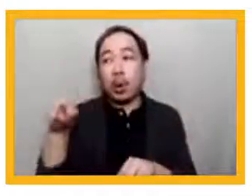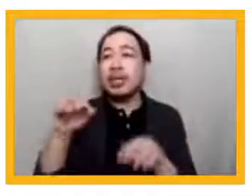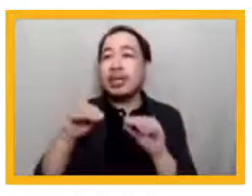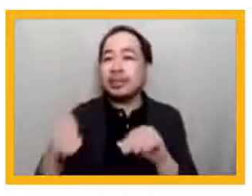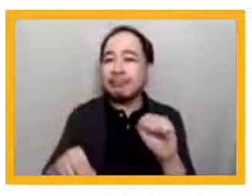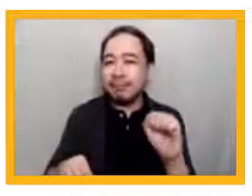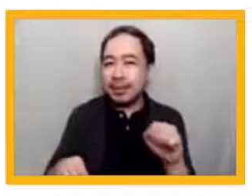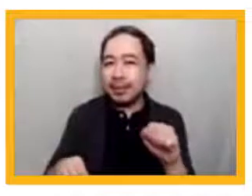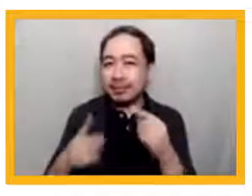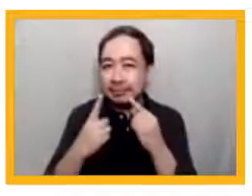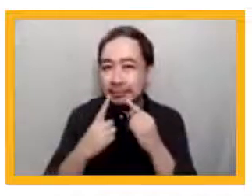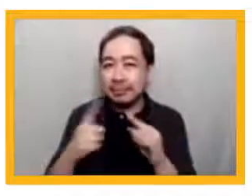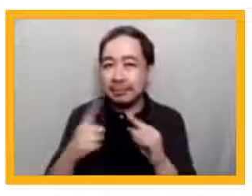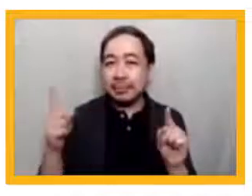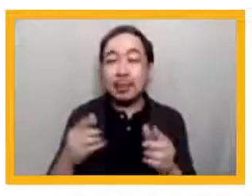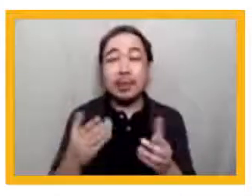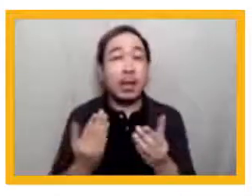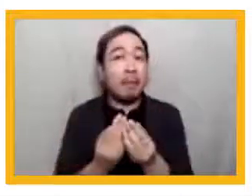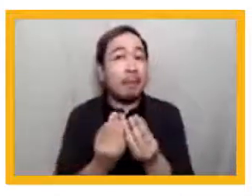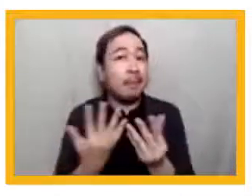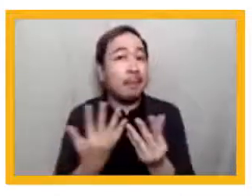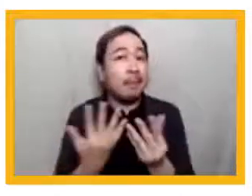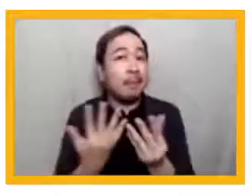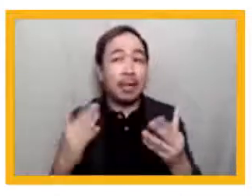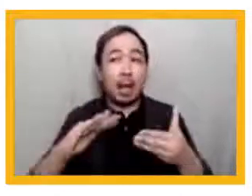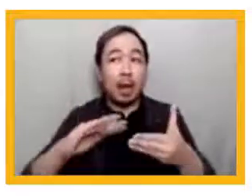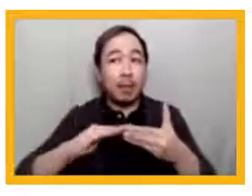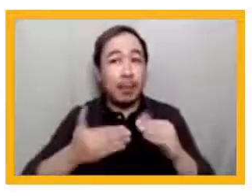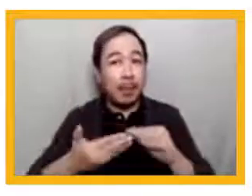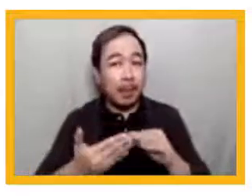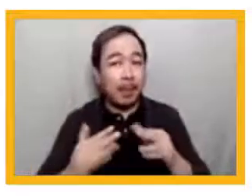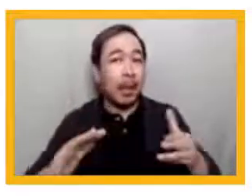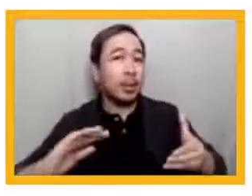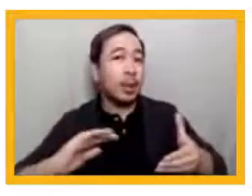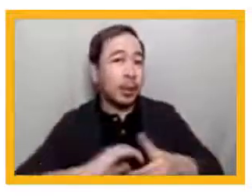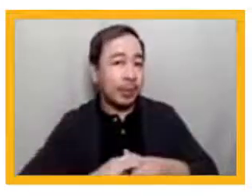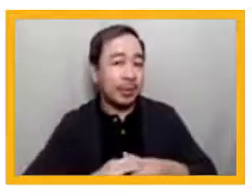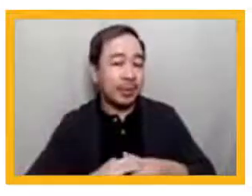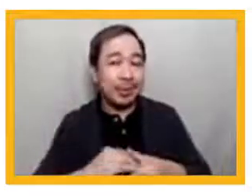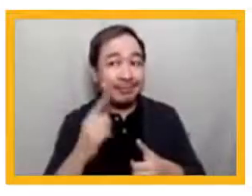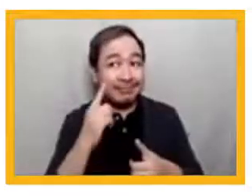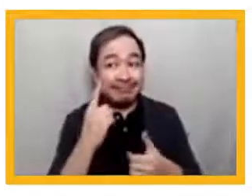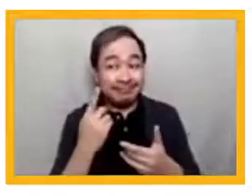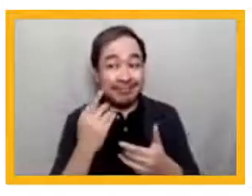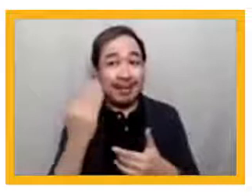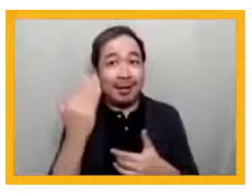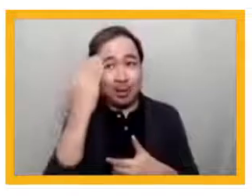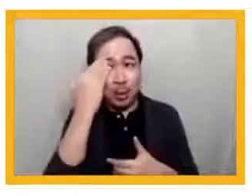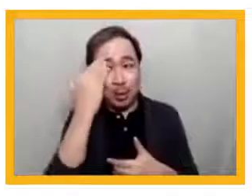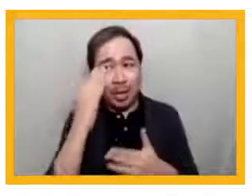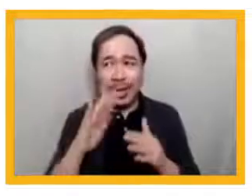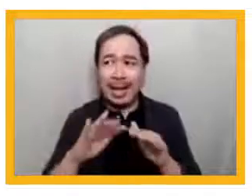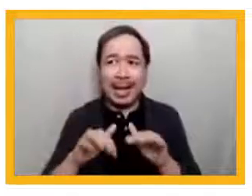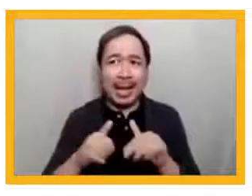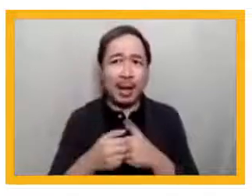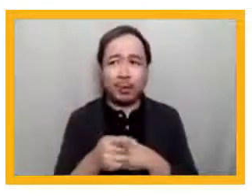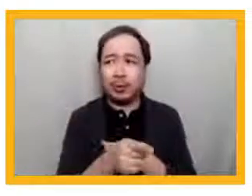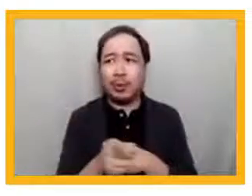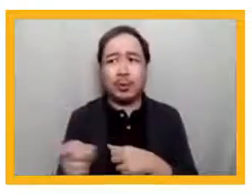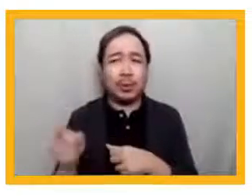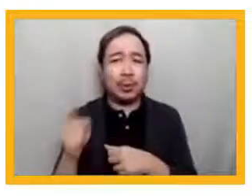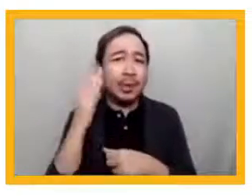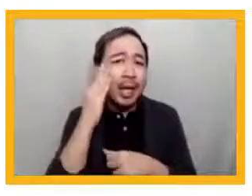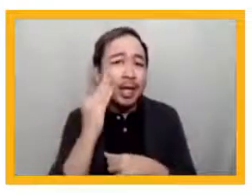partners with many of our communities for several years, we did not want to assume that we knew how they would be experiencing or